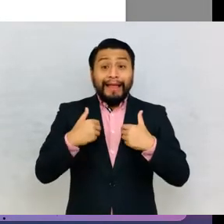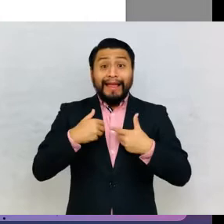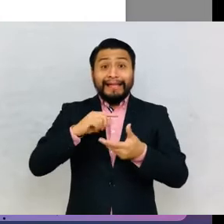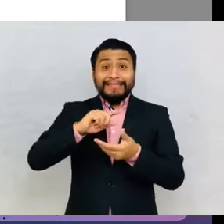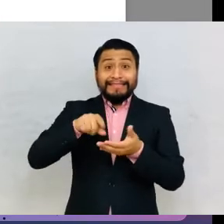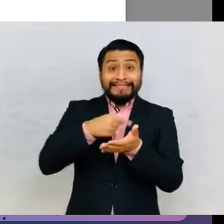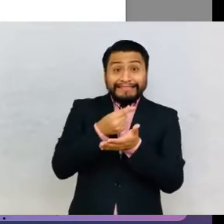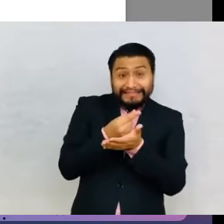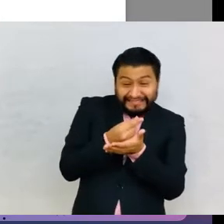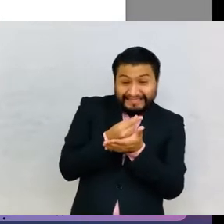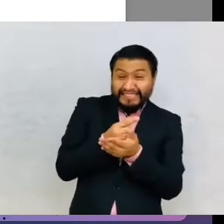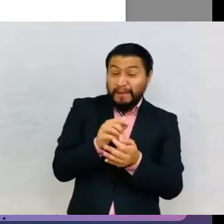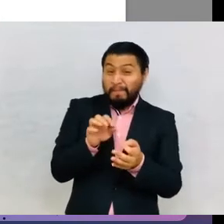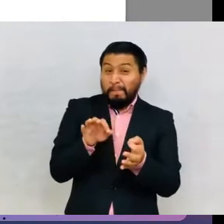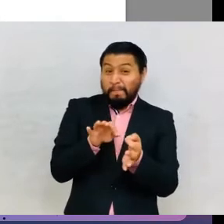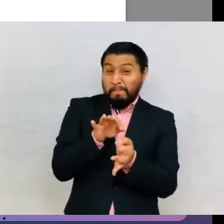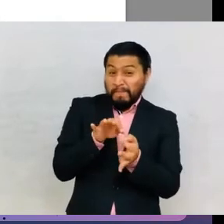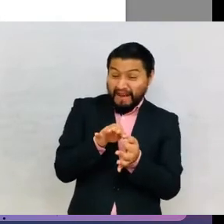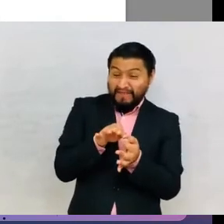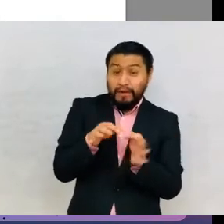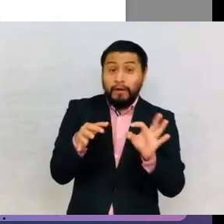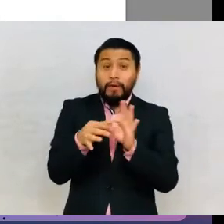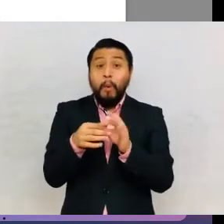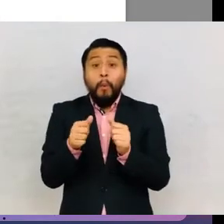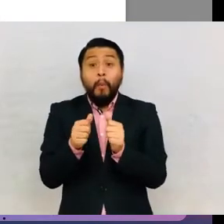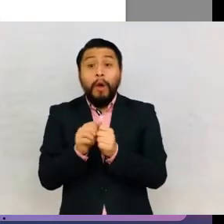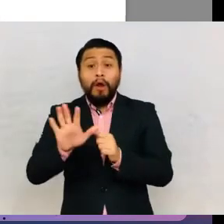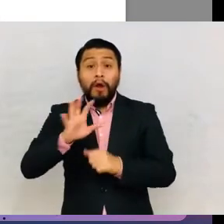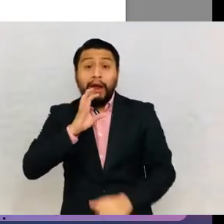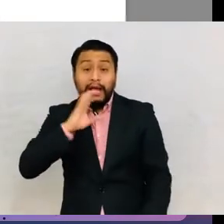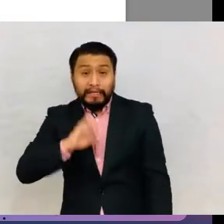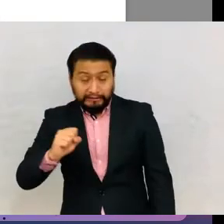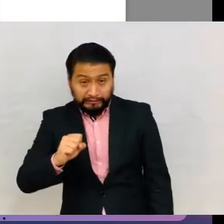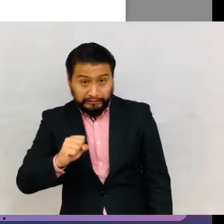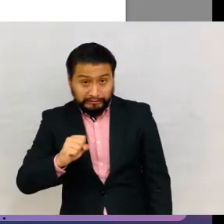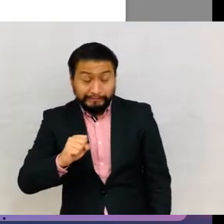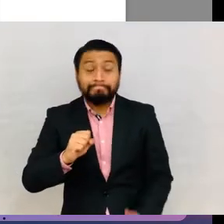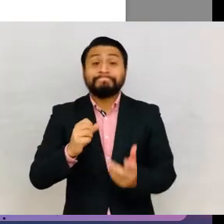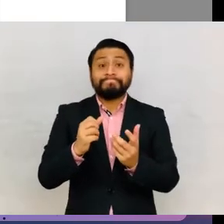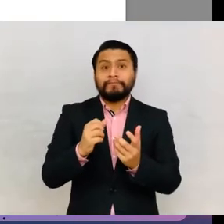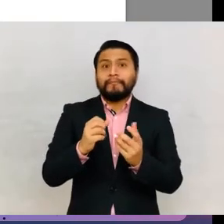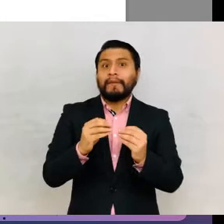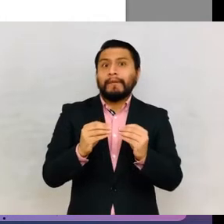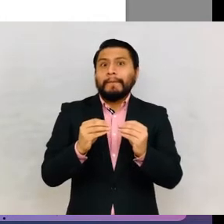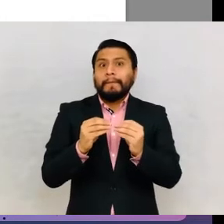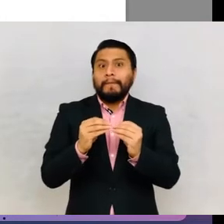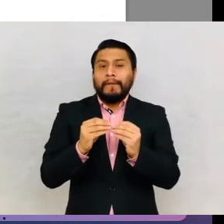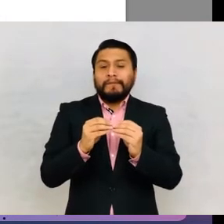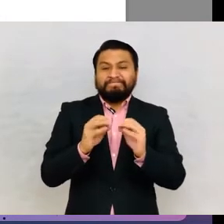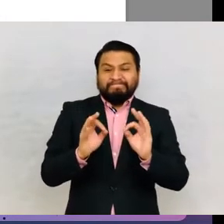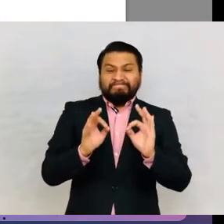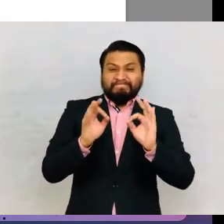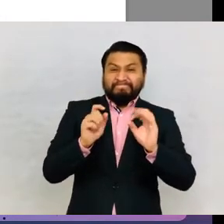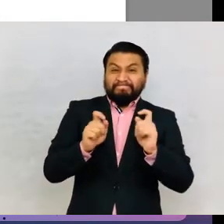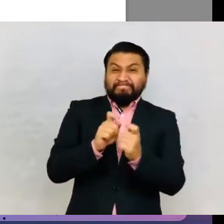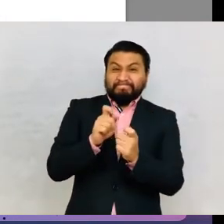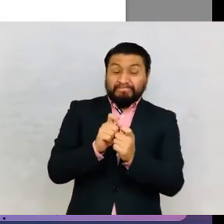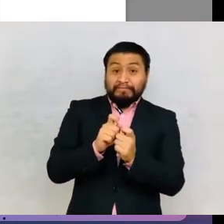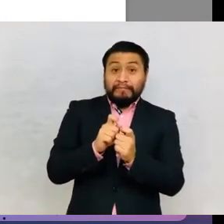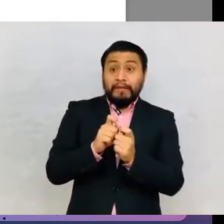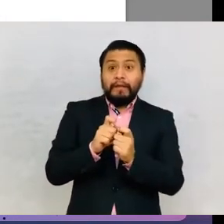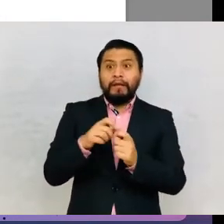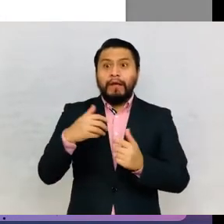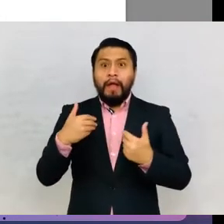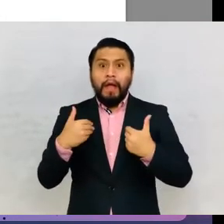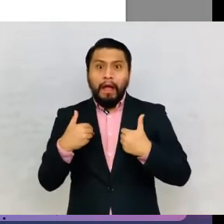grades perfectly corresponded to the ladder of ages. With this more regulated and rigid classification, the passing and failing